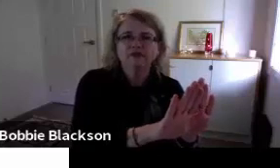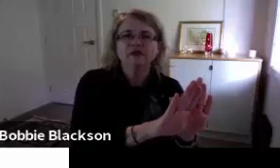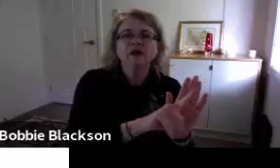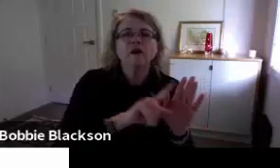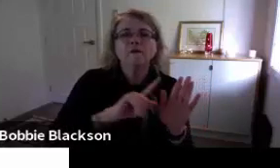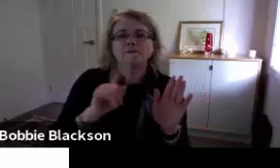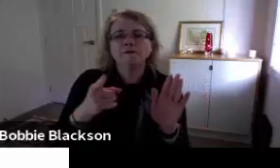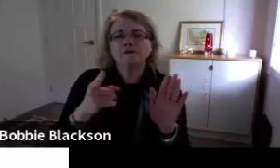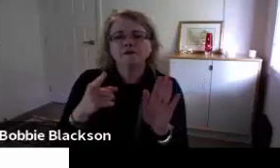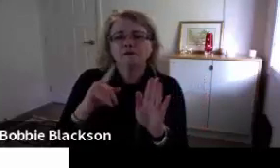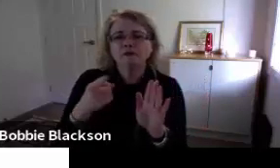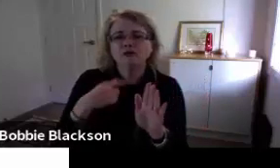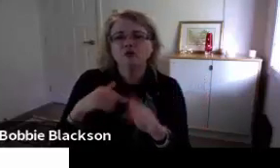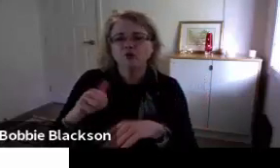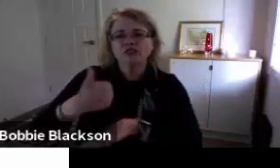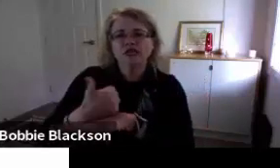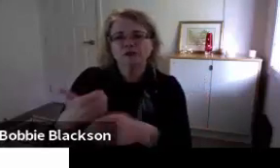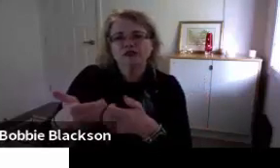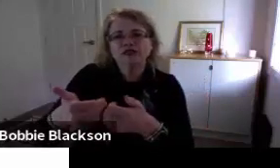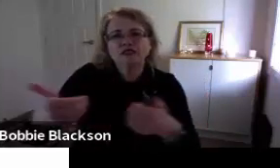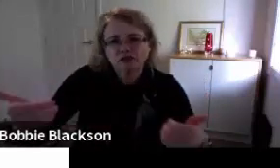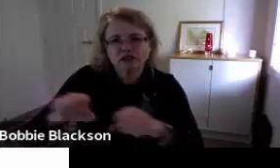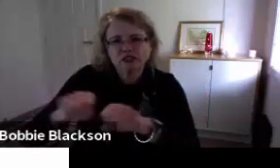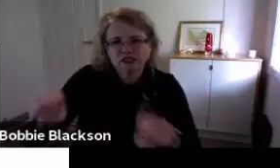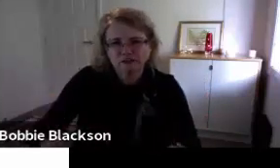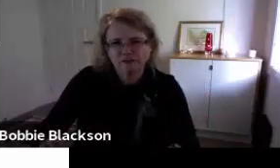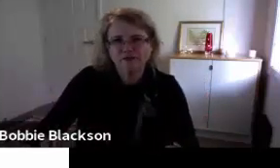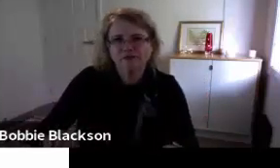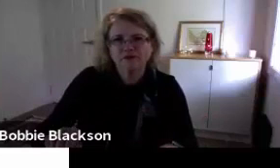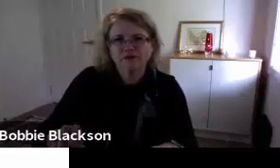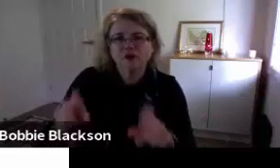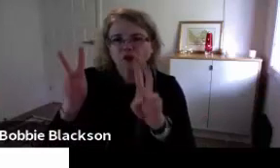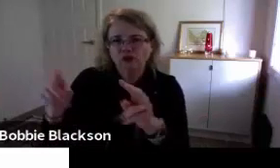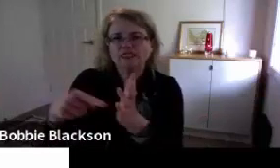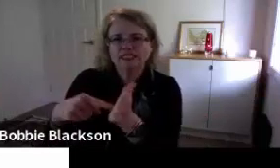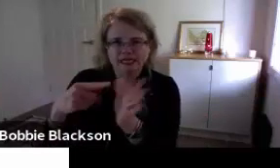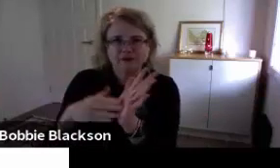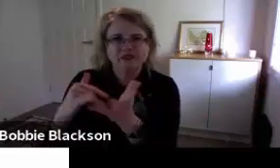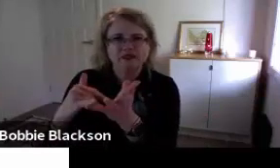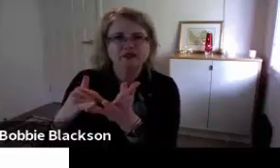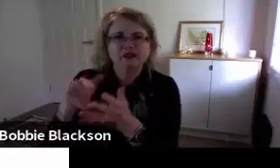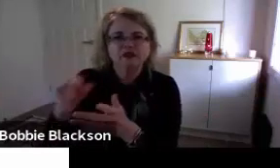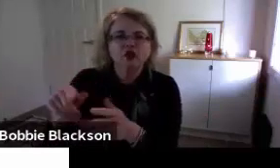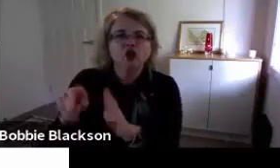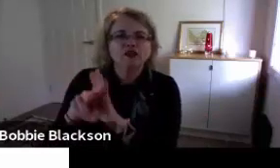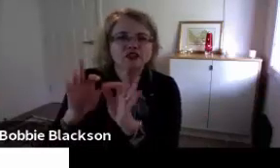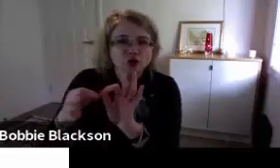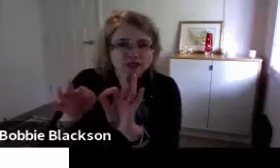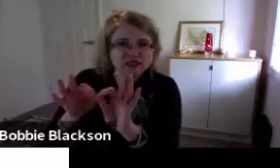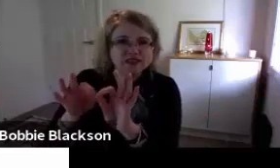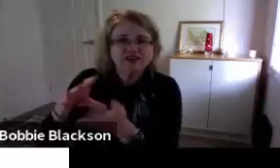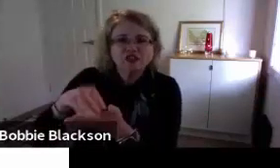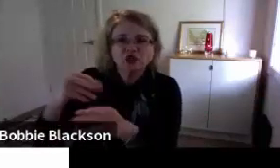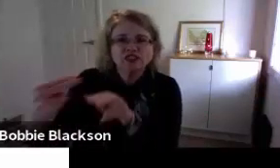via the Blackboard platform. We have set up another separate system platform called